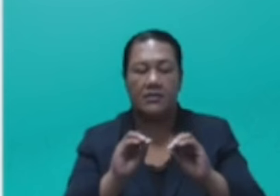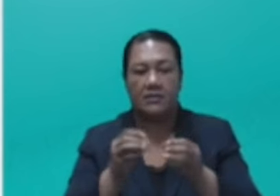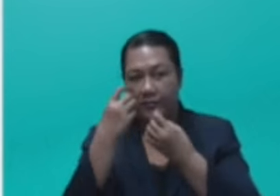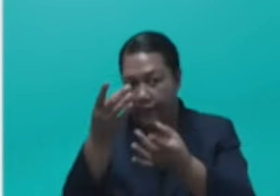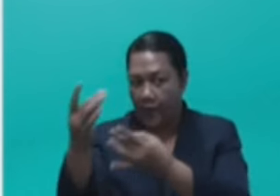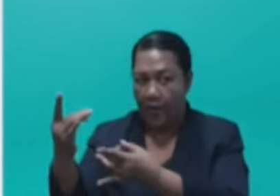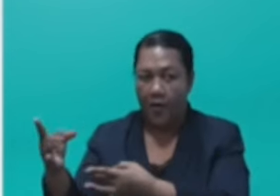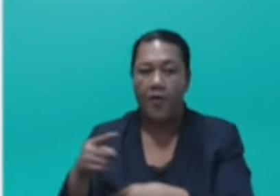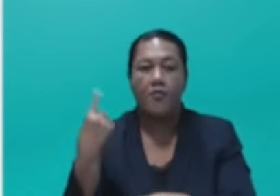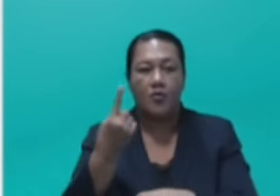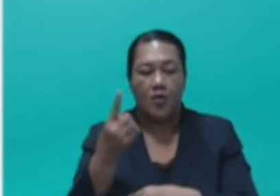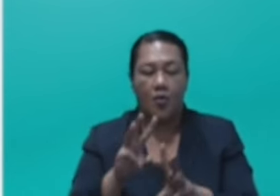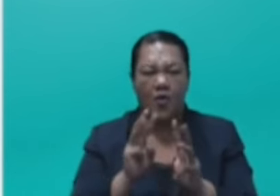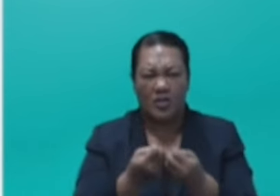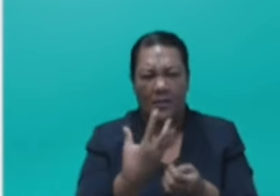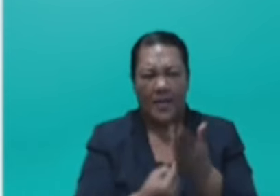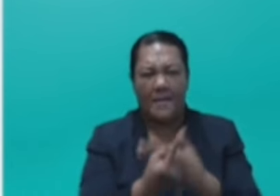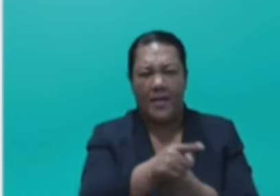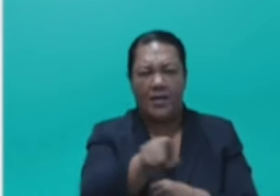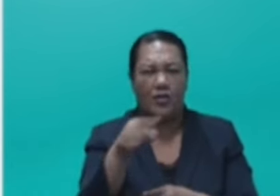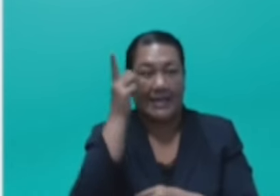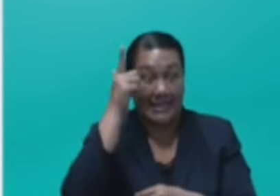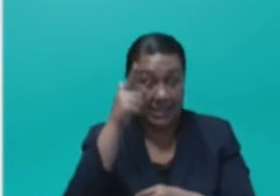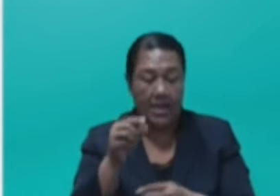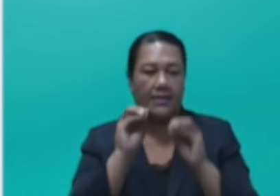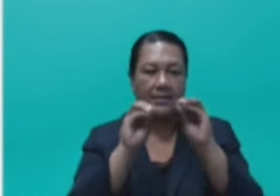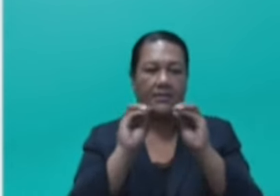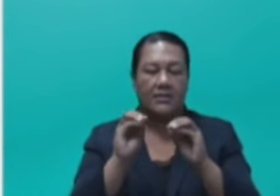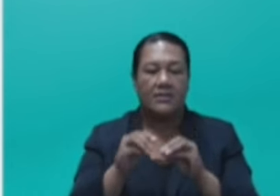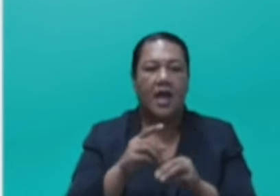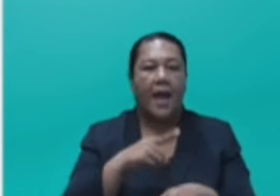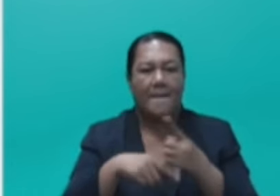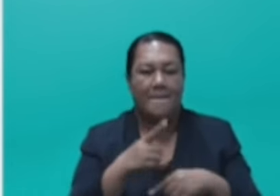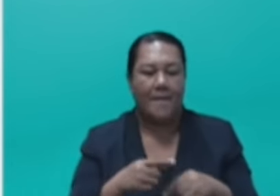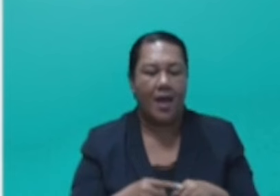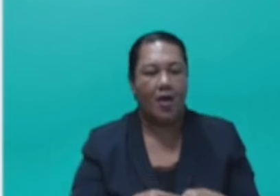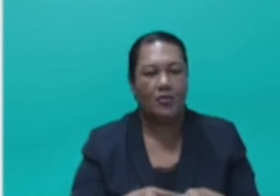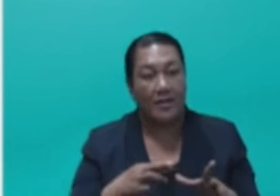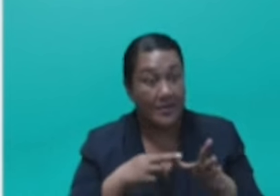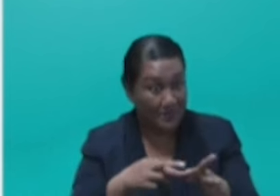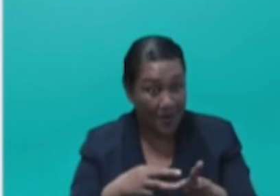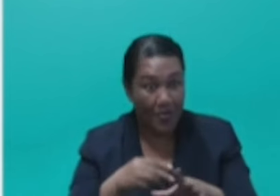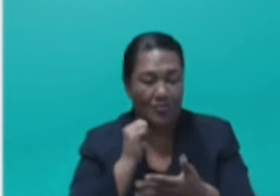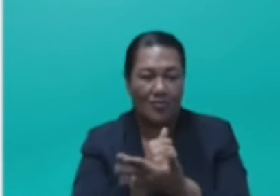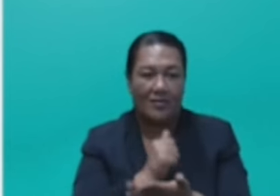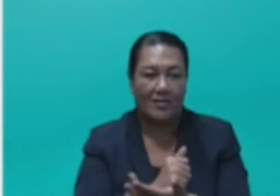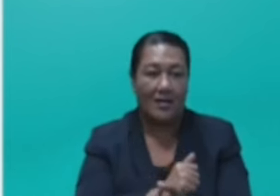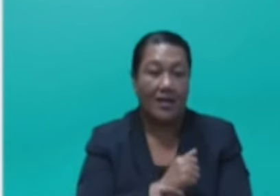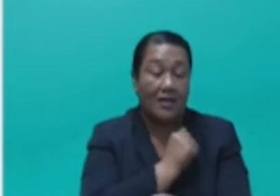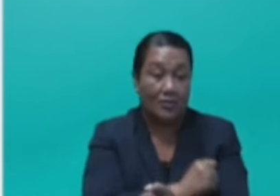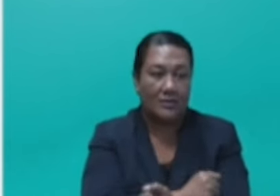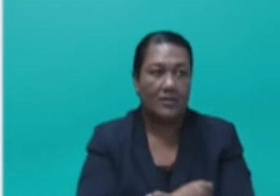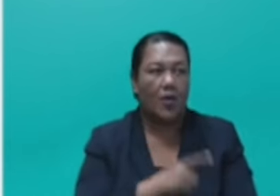with the support of the Police Drug Unit and the Ministry of Health. This joint effort has resulted in having 1